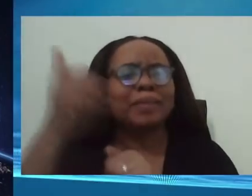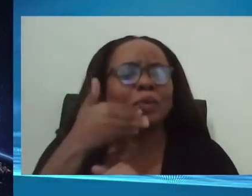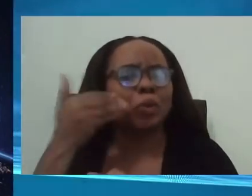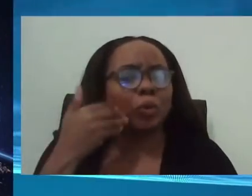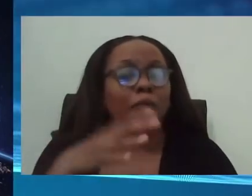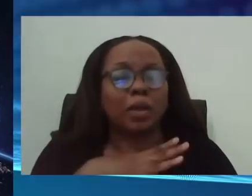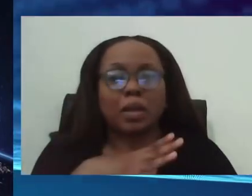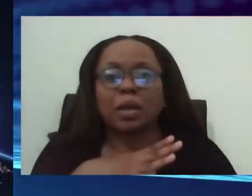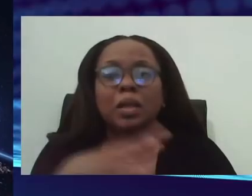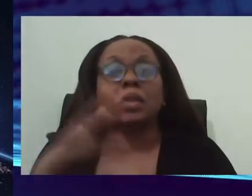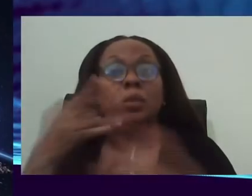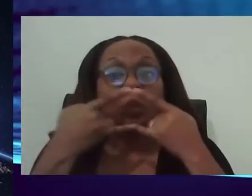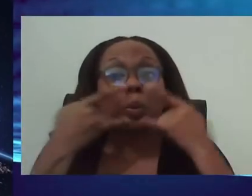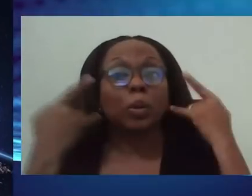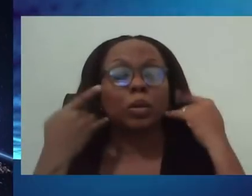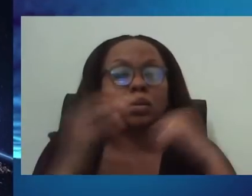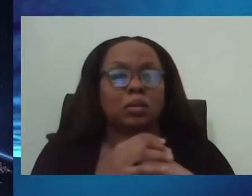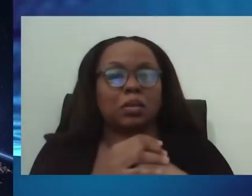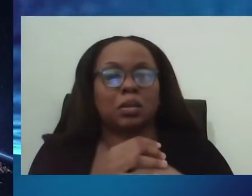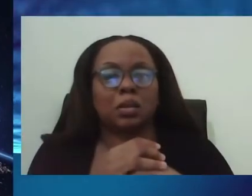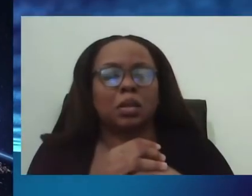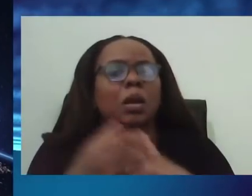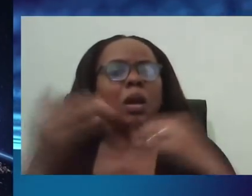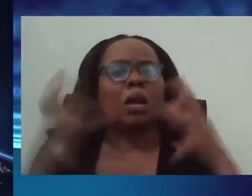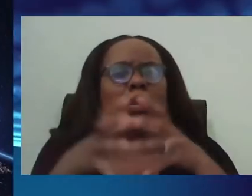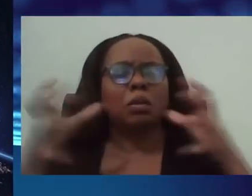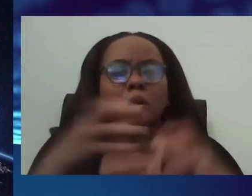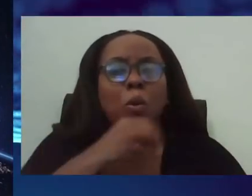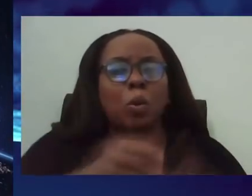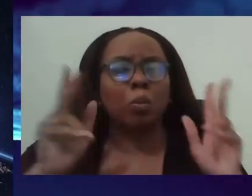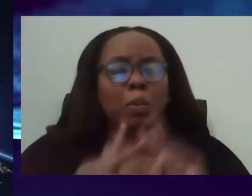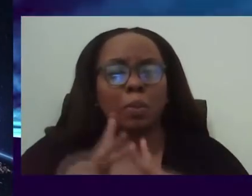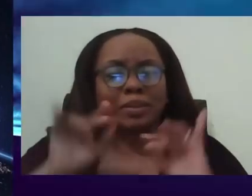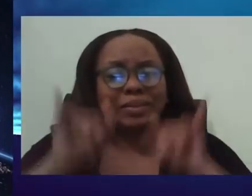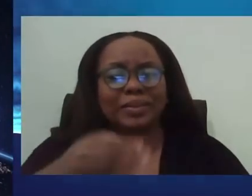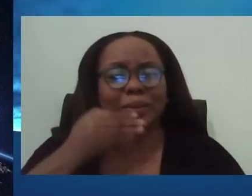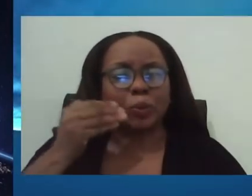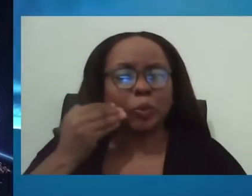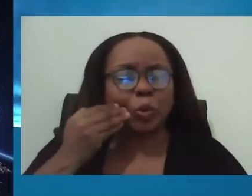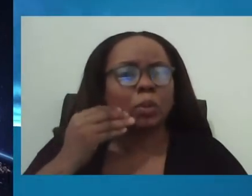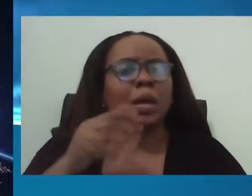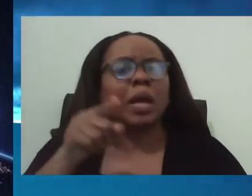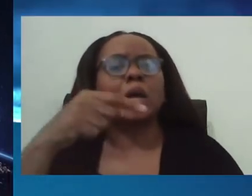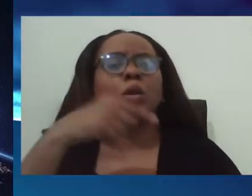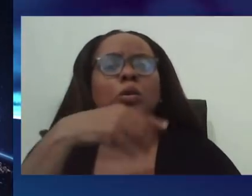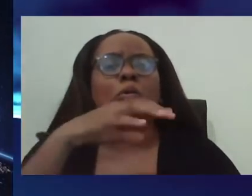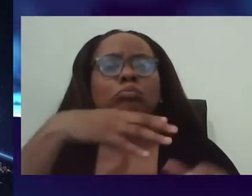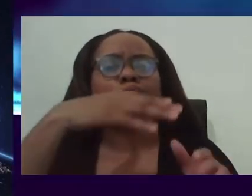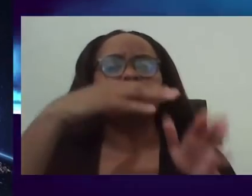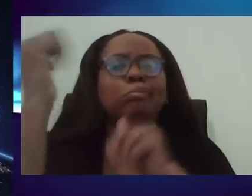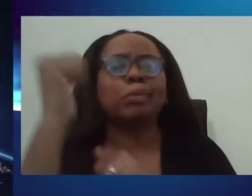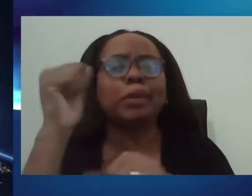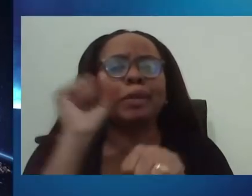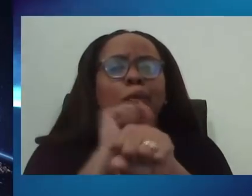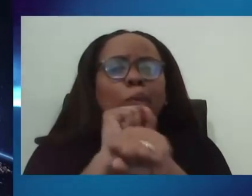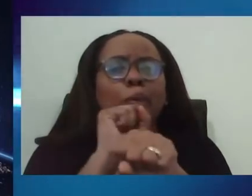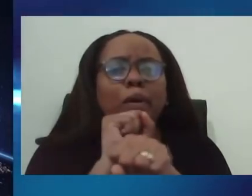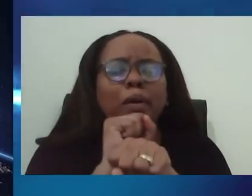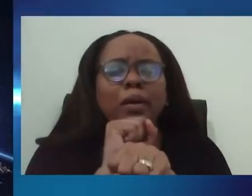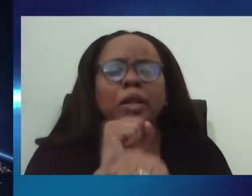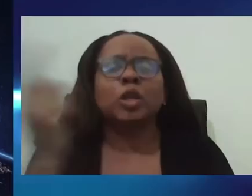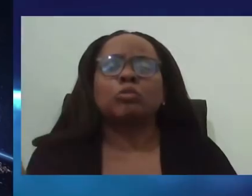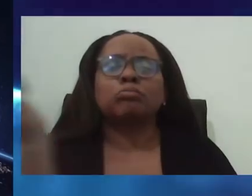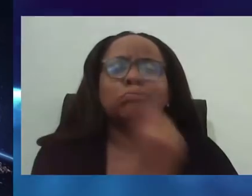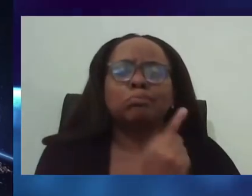that's bringing the groceries. And it's not that they're trying to bring COVID to the elderly person, but it just so happens that based upon the interaction that they will have, those